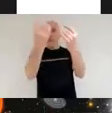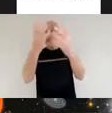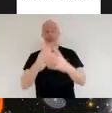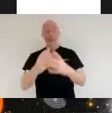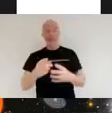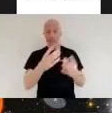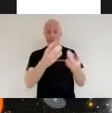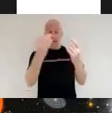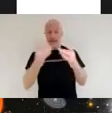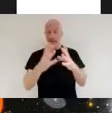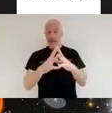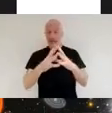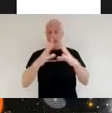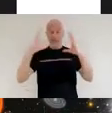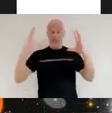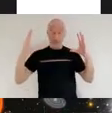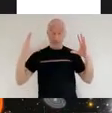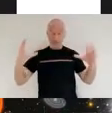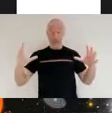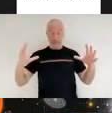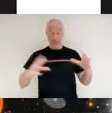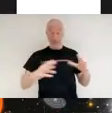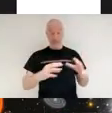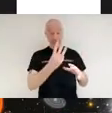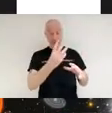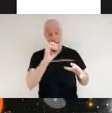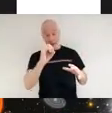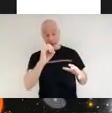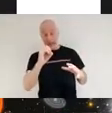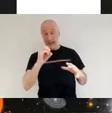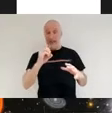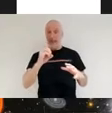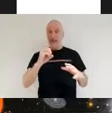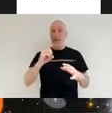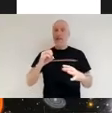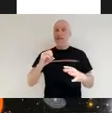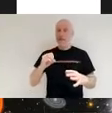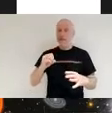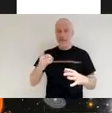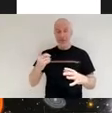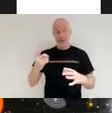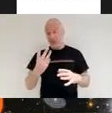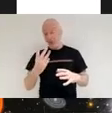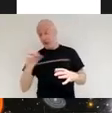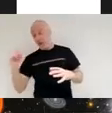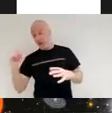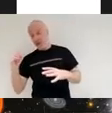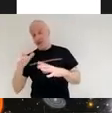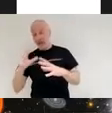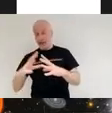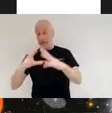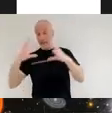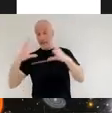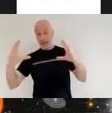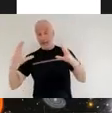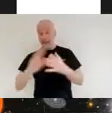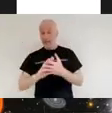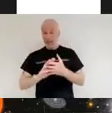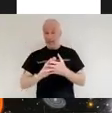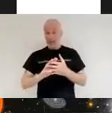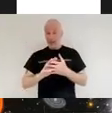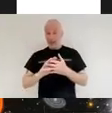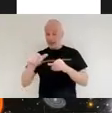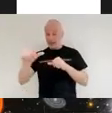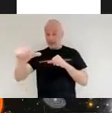about 30 to 300 times the size of our own star with incredibly short lifespans huge